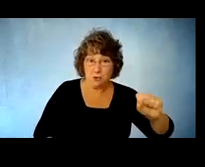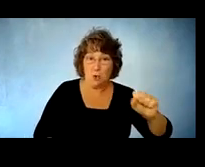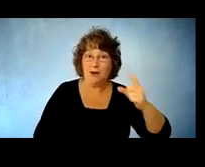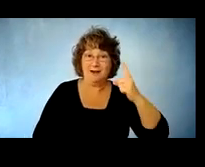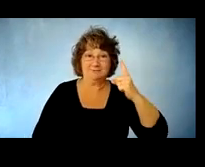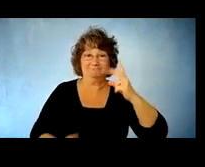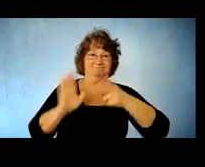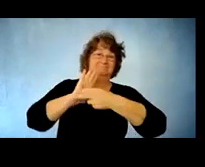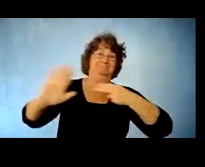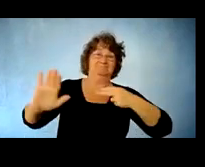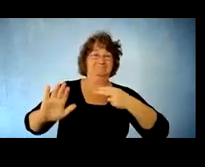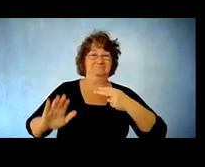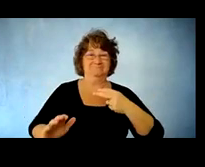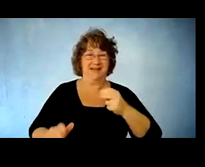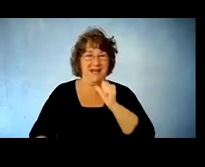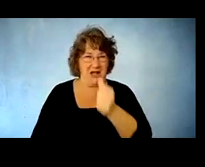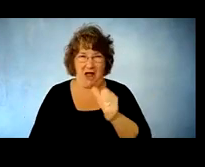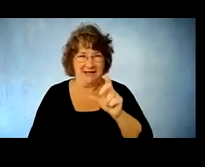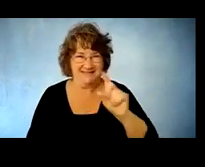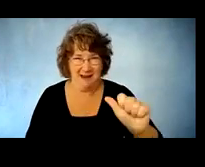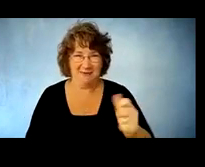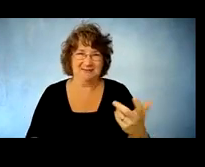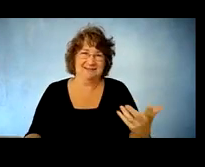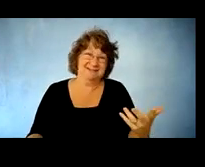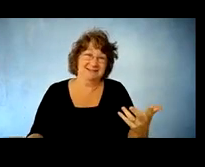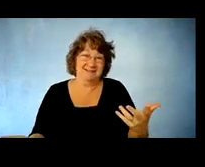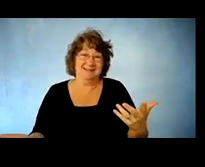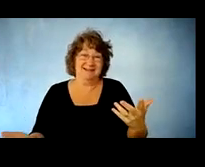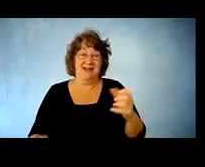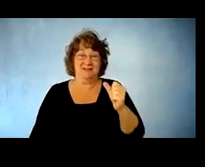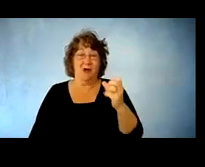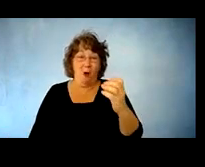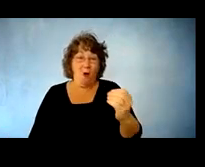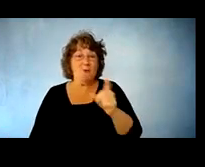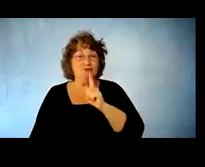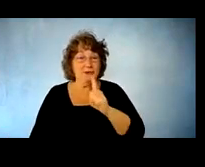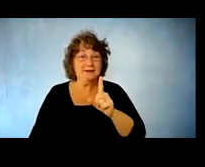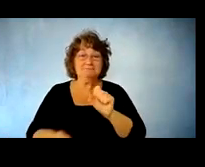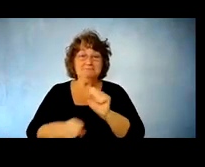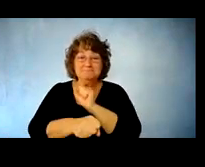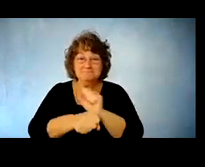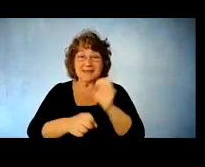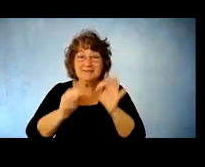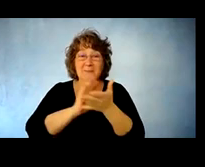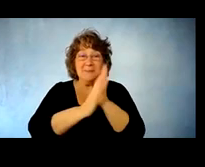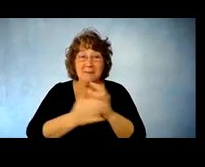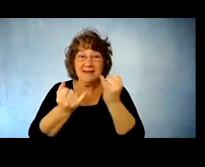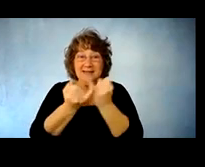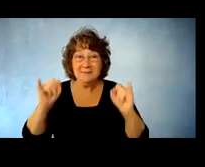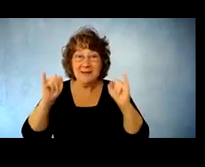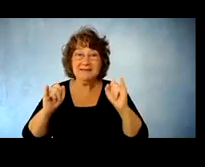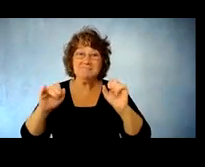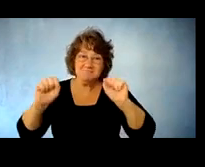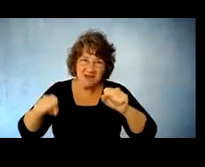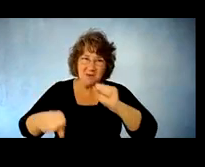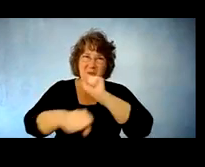so uh you know once once you're independent and working social security says well you're no longer disabled